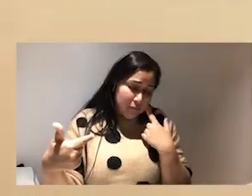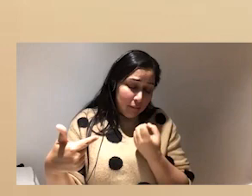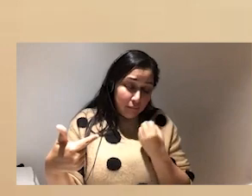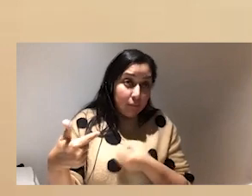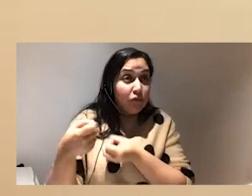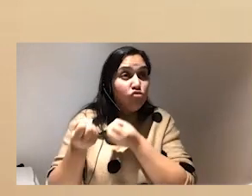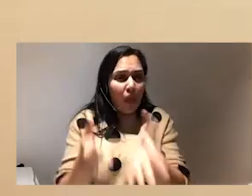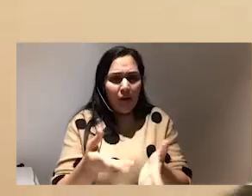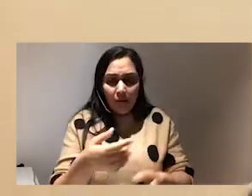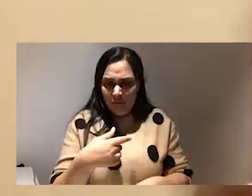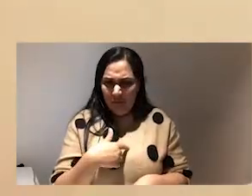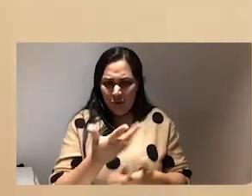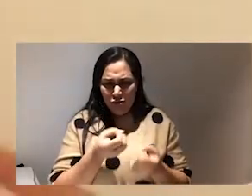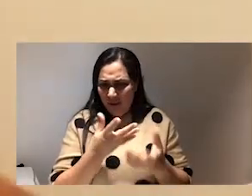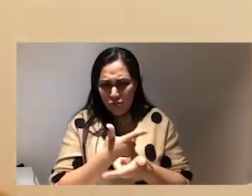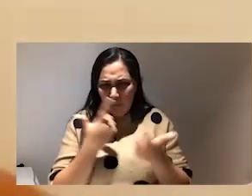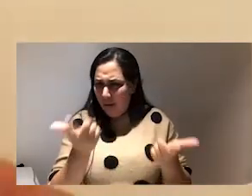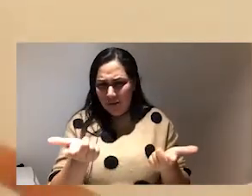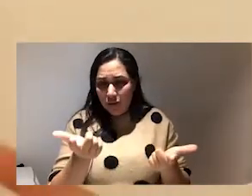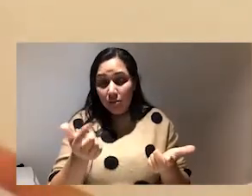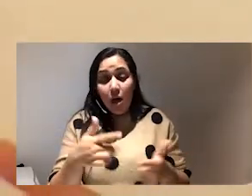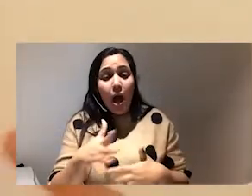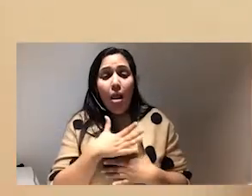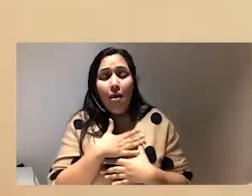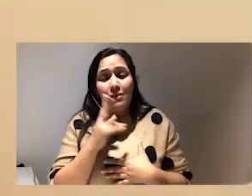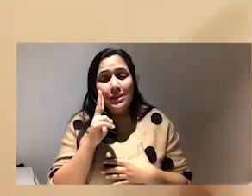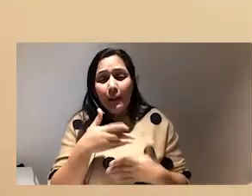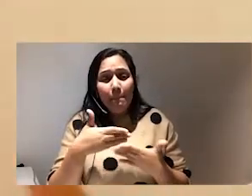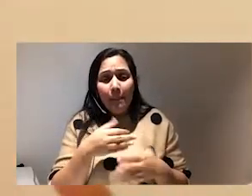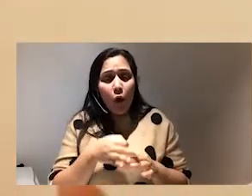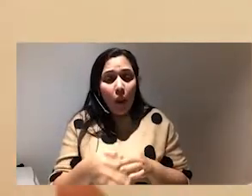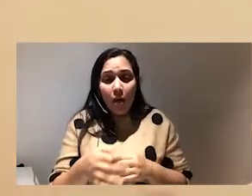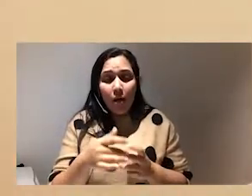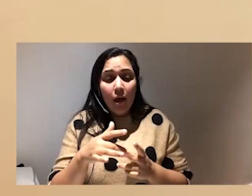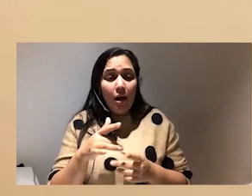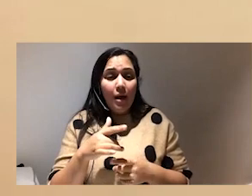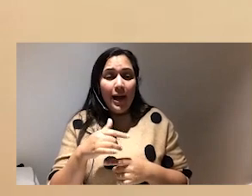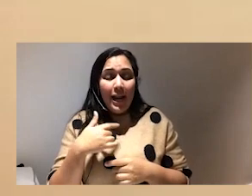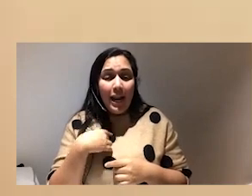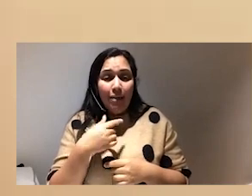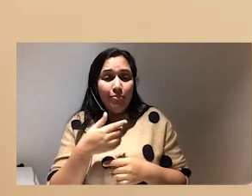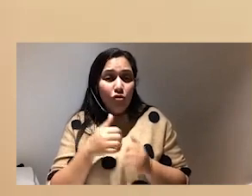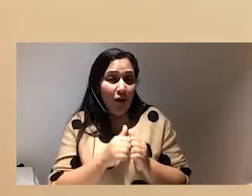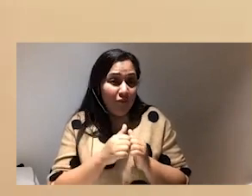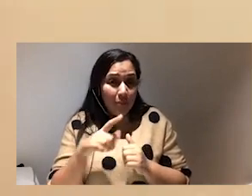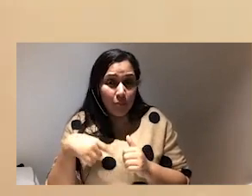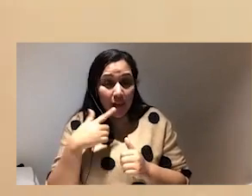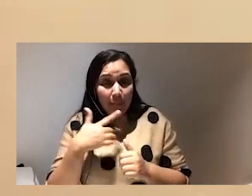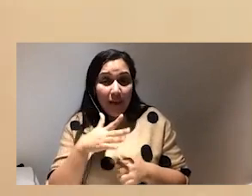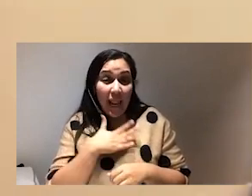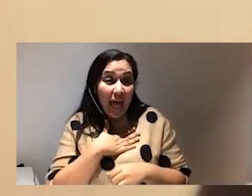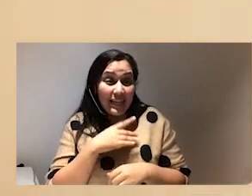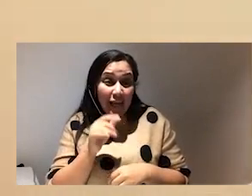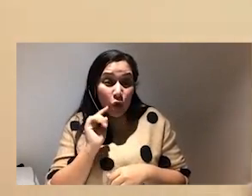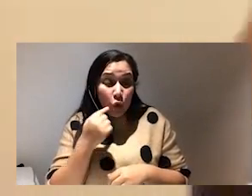of people to overshare more than they would i love seeing babies online i'm very grateful for the people who allow me to to like their cute